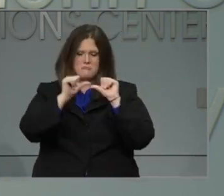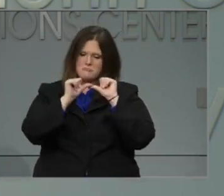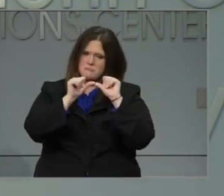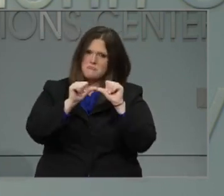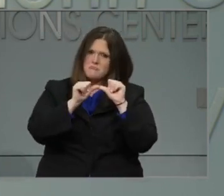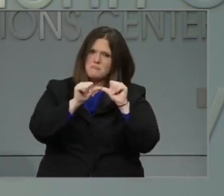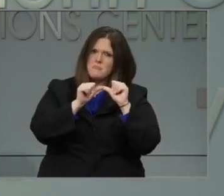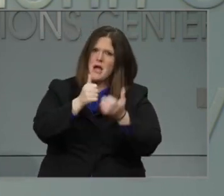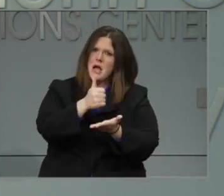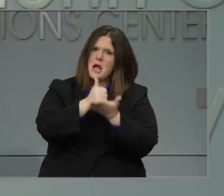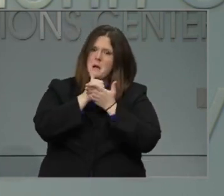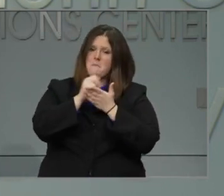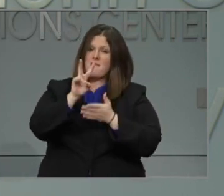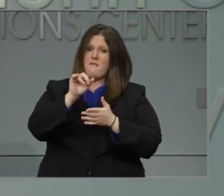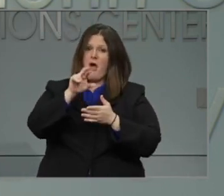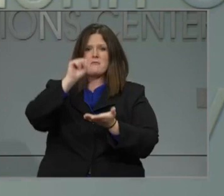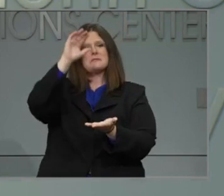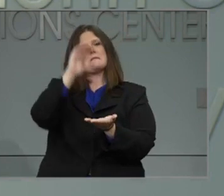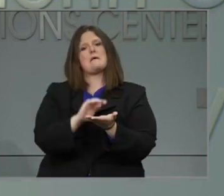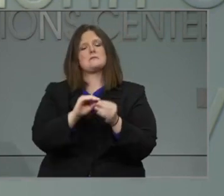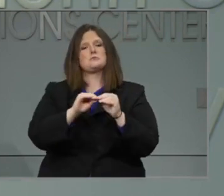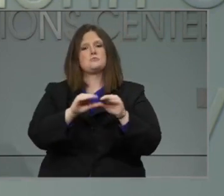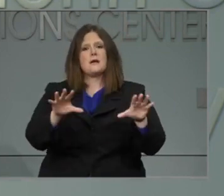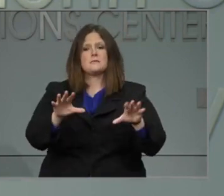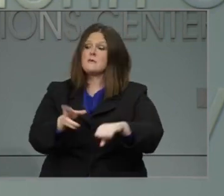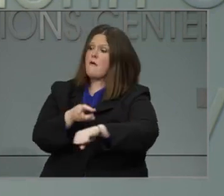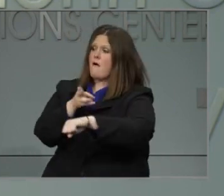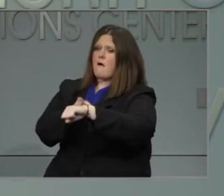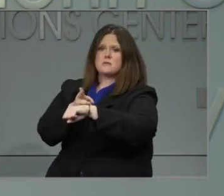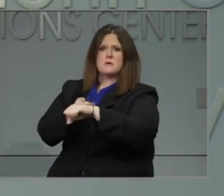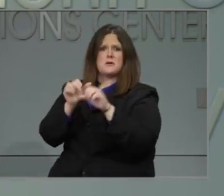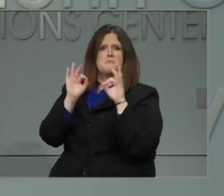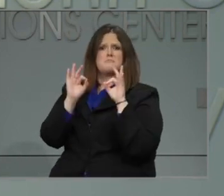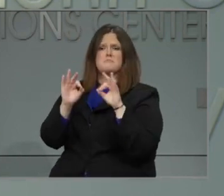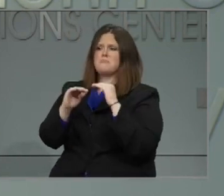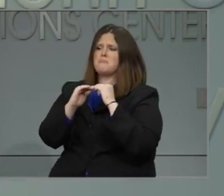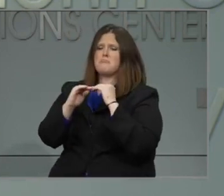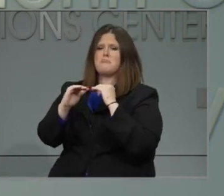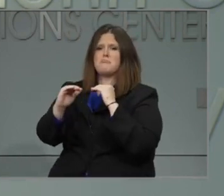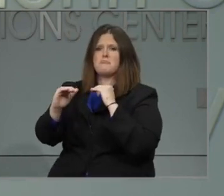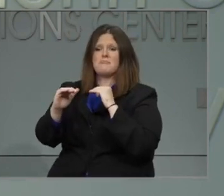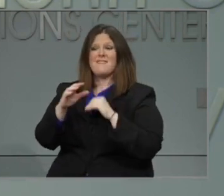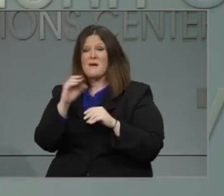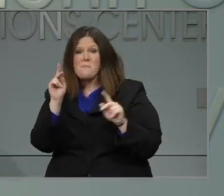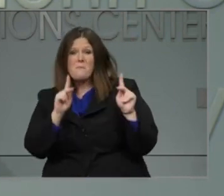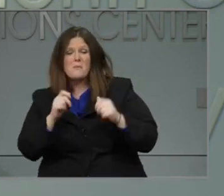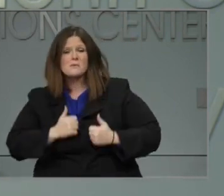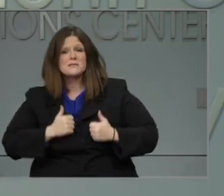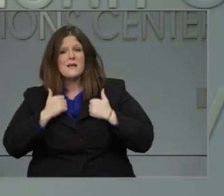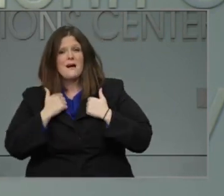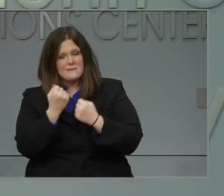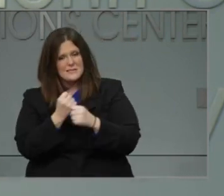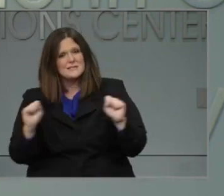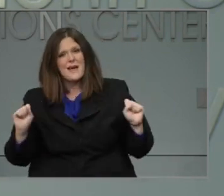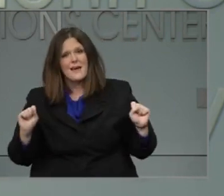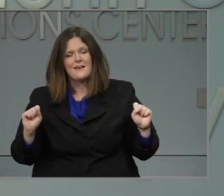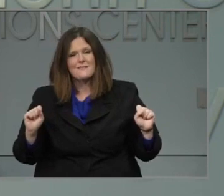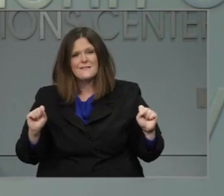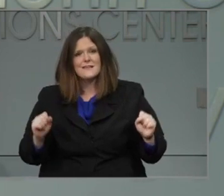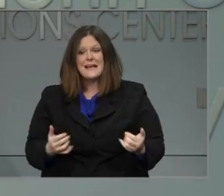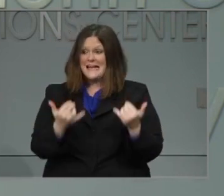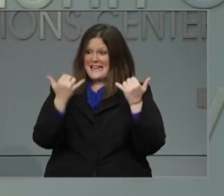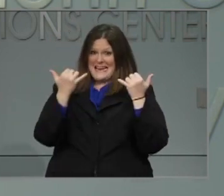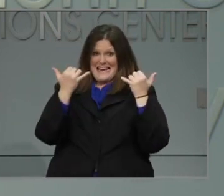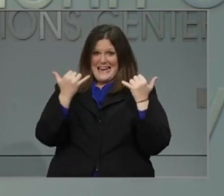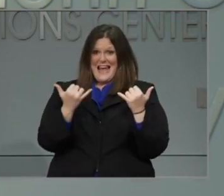stable, and without a doubt, it has saved lives. It has also put our state in position to move another